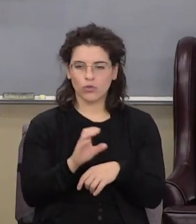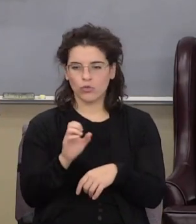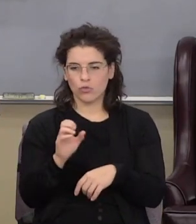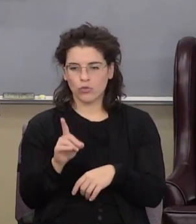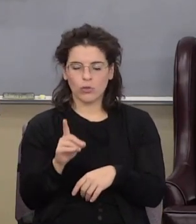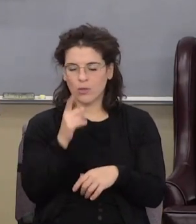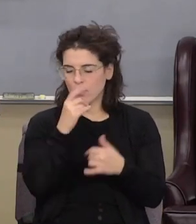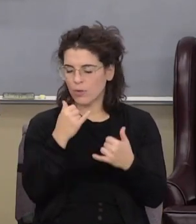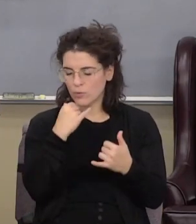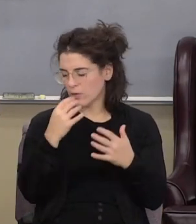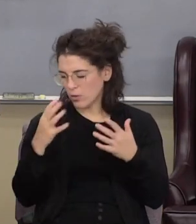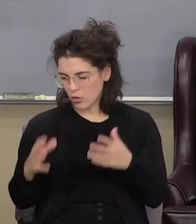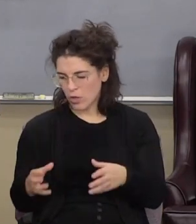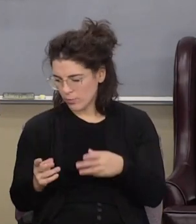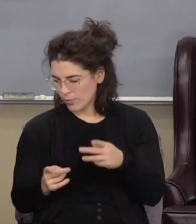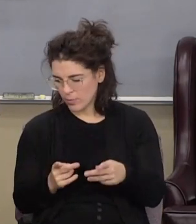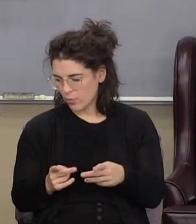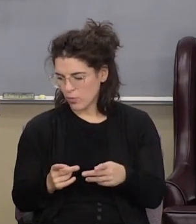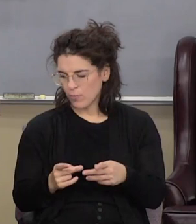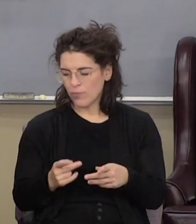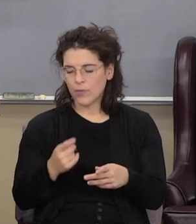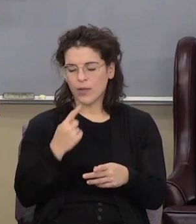now they don't say lost people